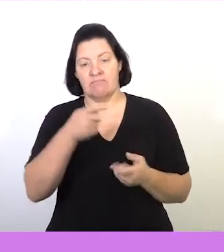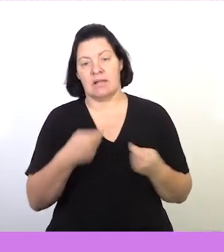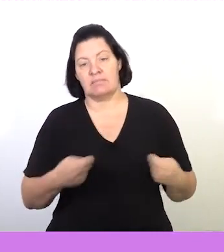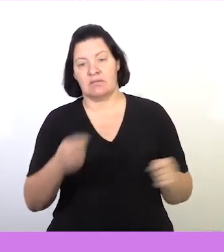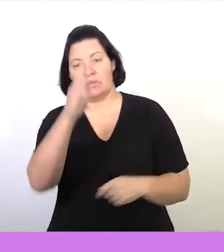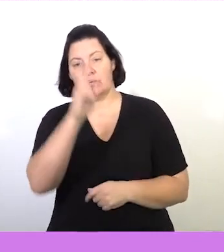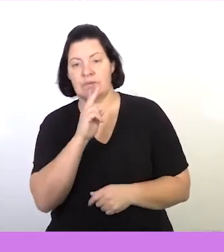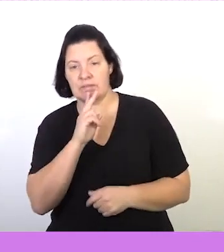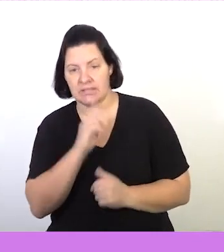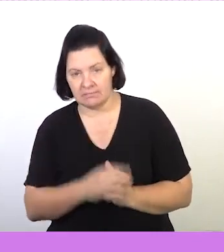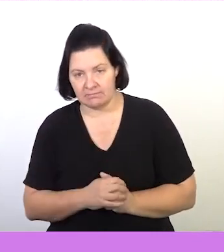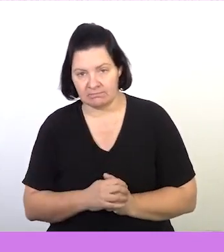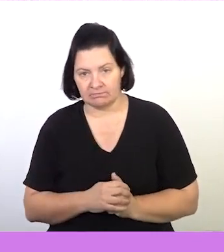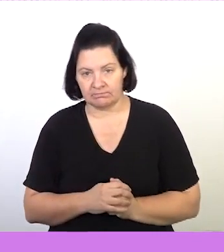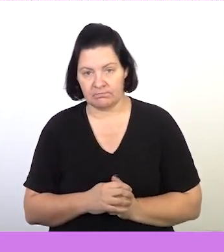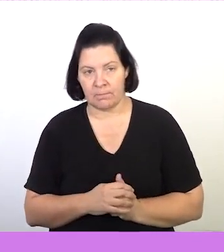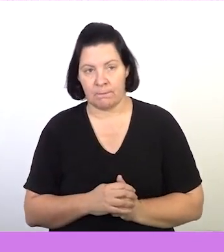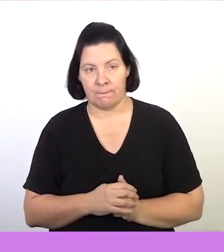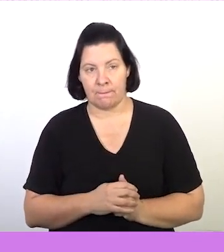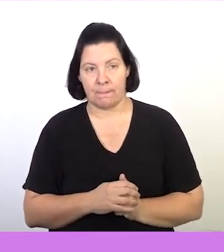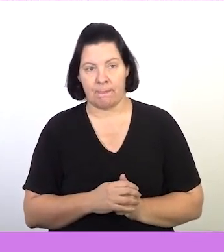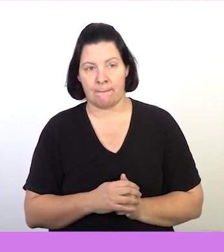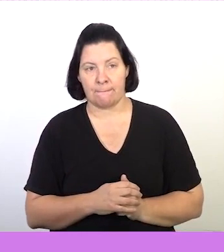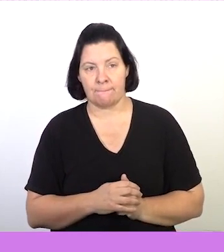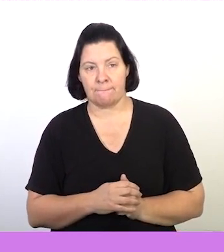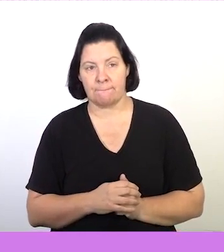Nomsa will spend 2,000 rand. So entertainment.